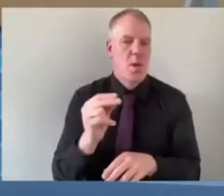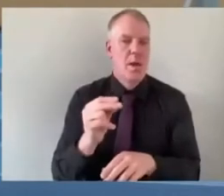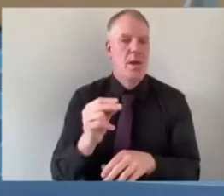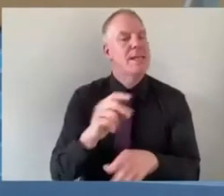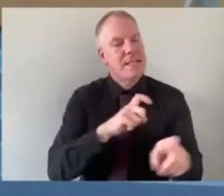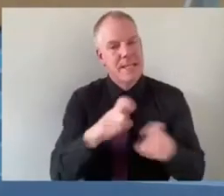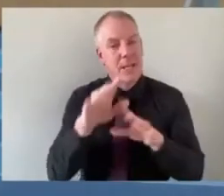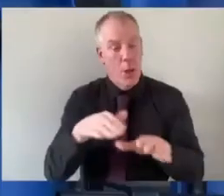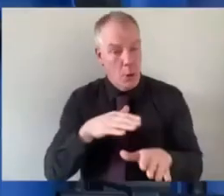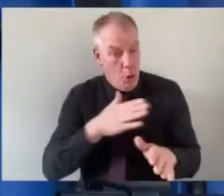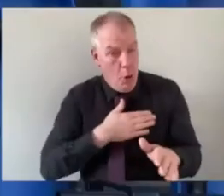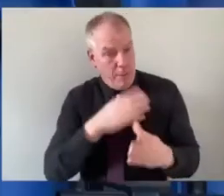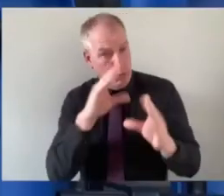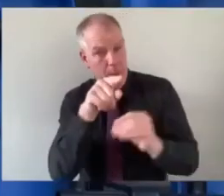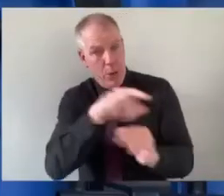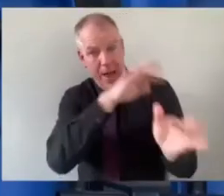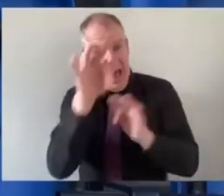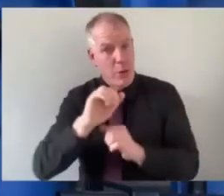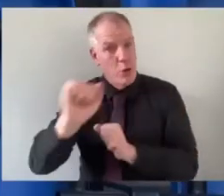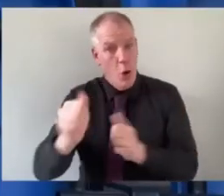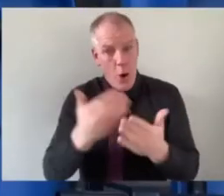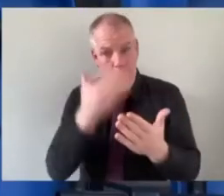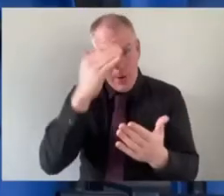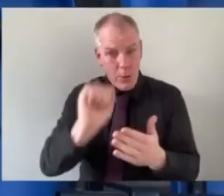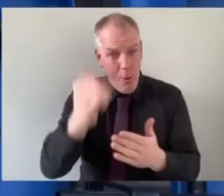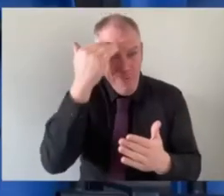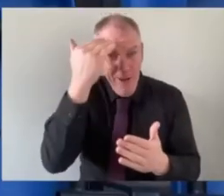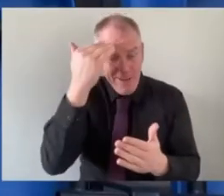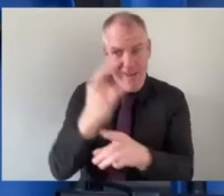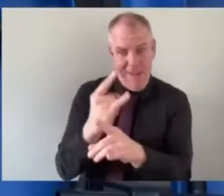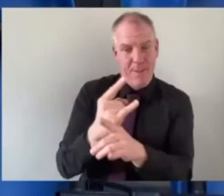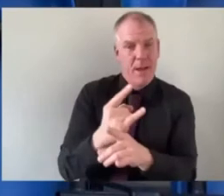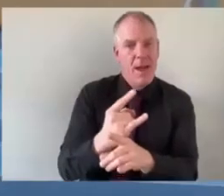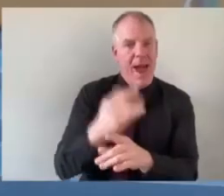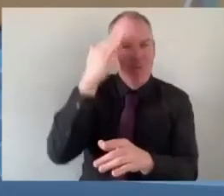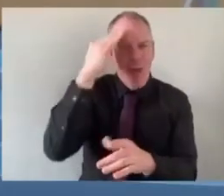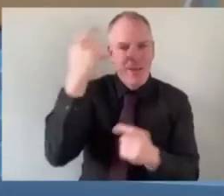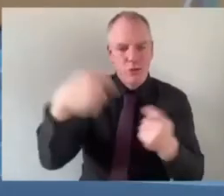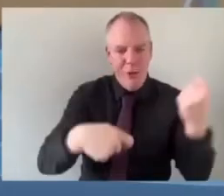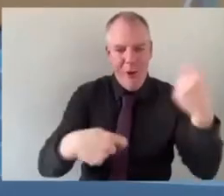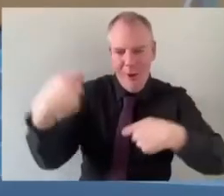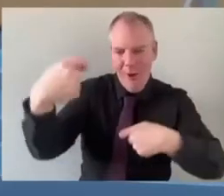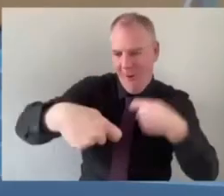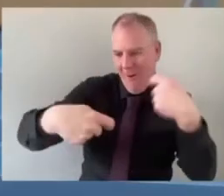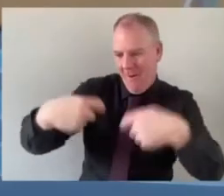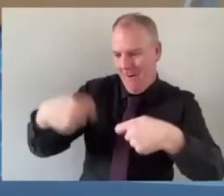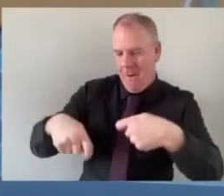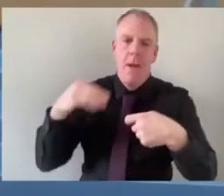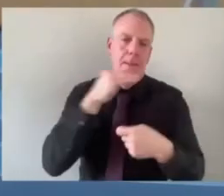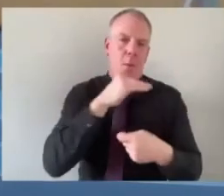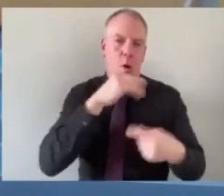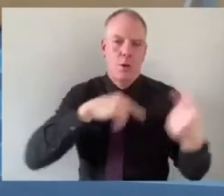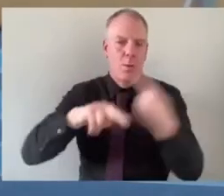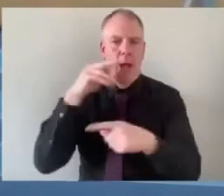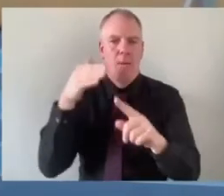have a conversation with you afterwards of of of your learnings and knowledge and i think that knowledge sharing is so vitally important on how we we approach this